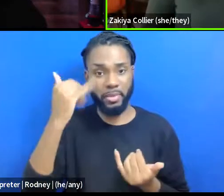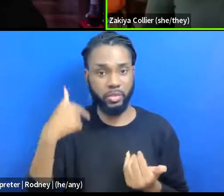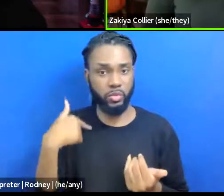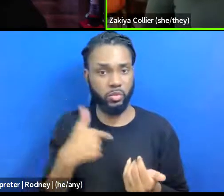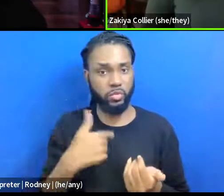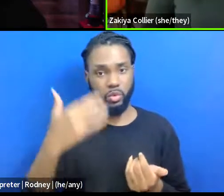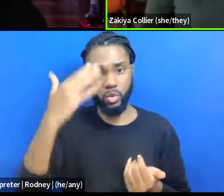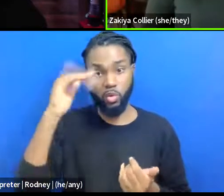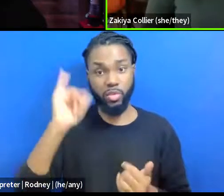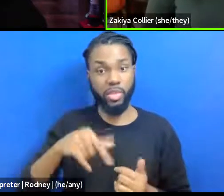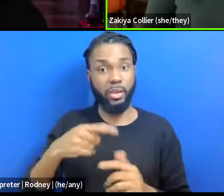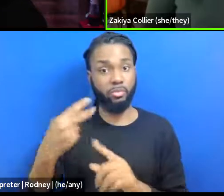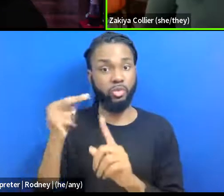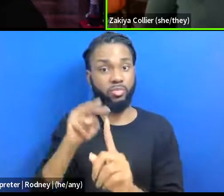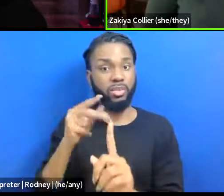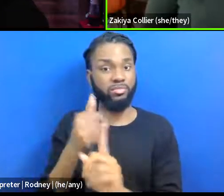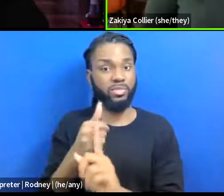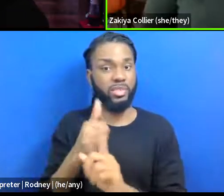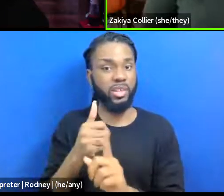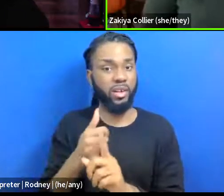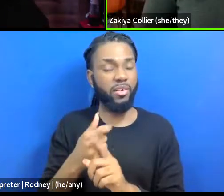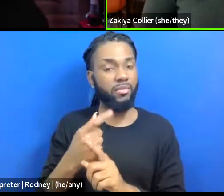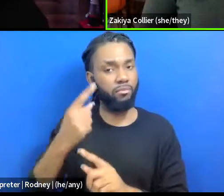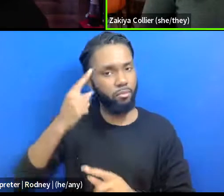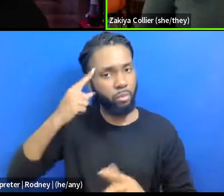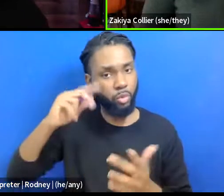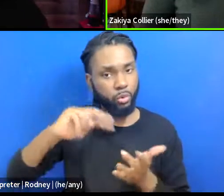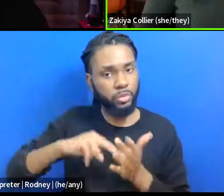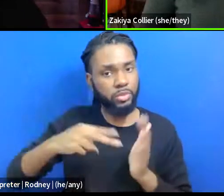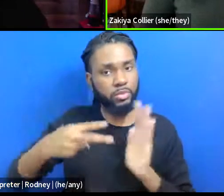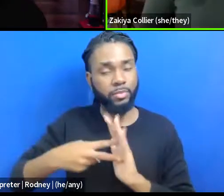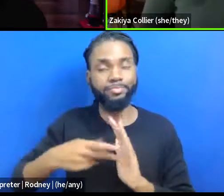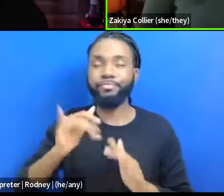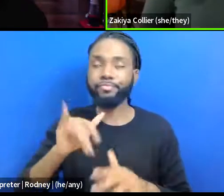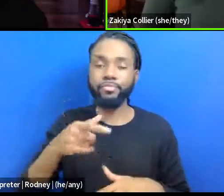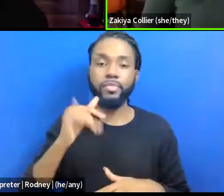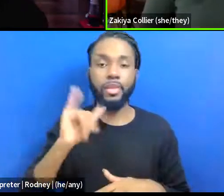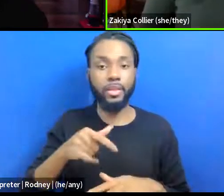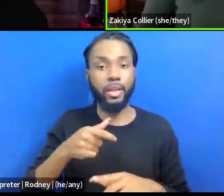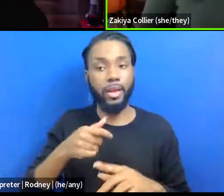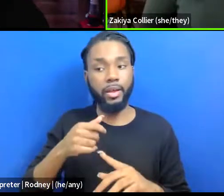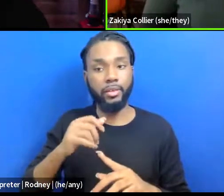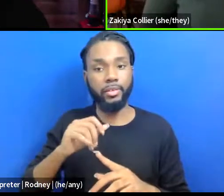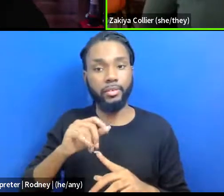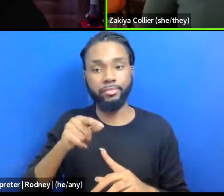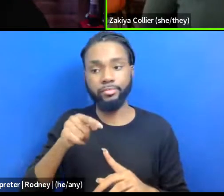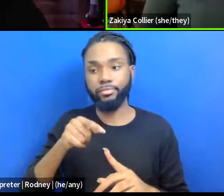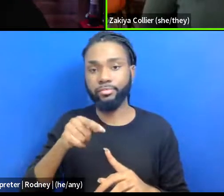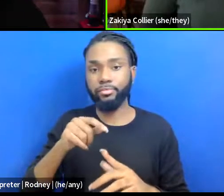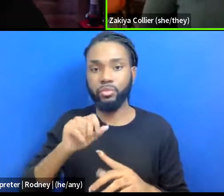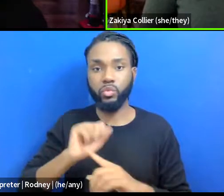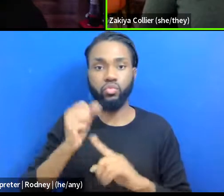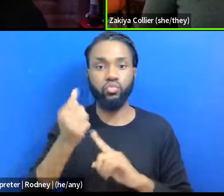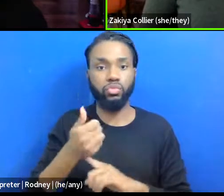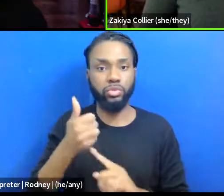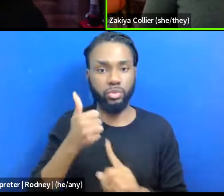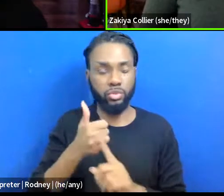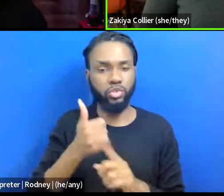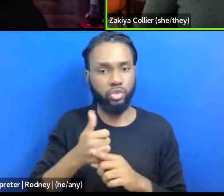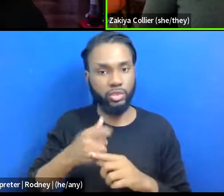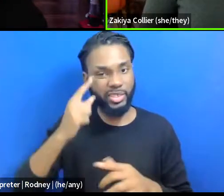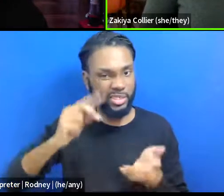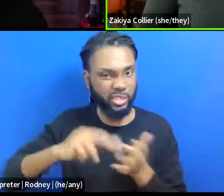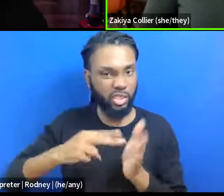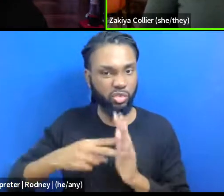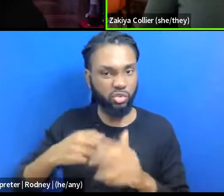perspective has purposefully, um, or this occurrence has like purposefully created a harm or